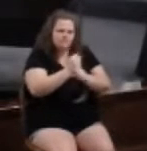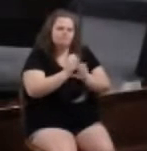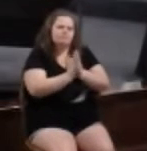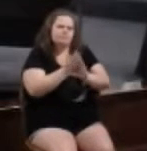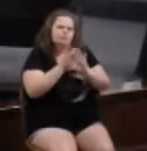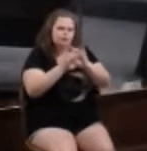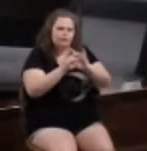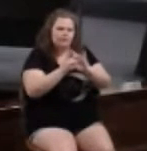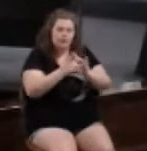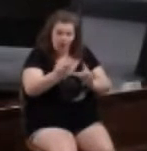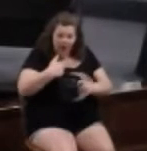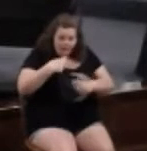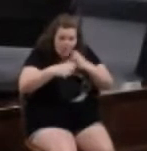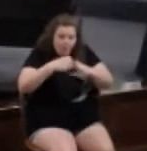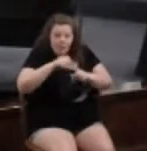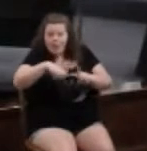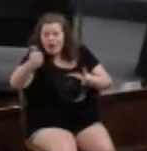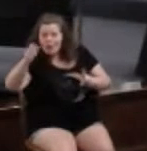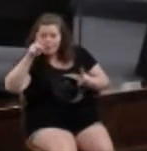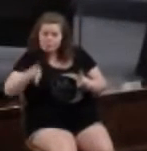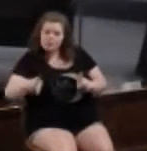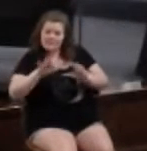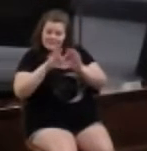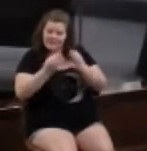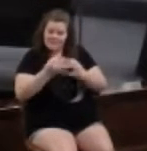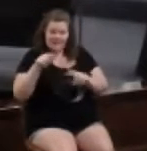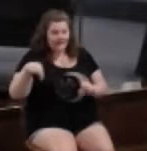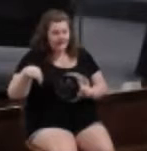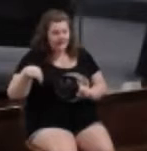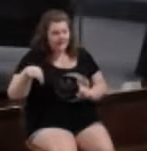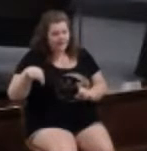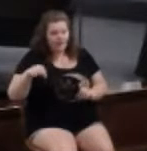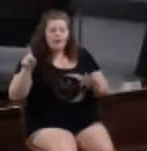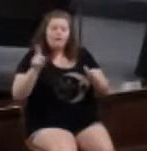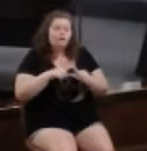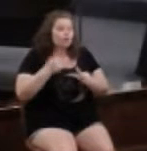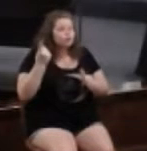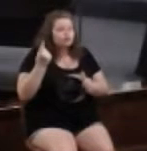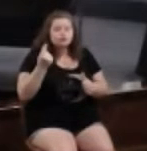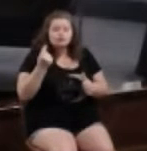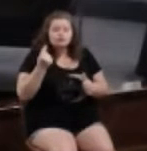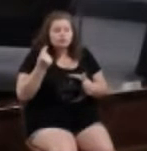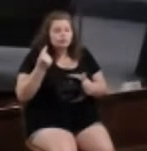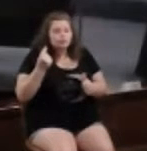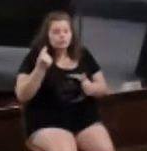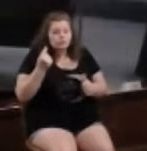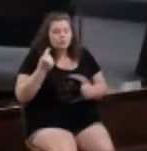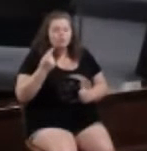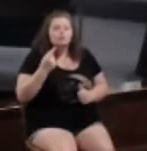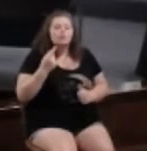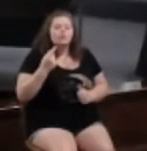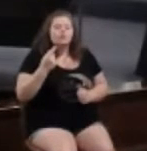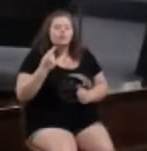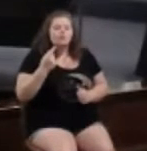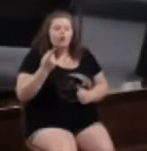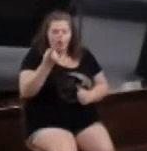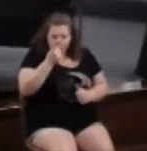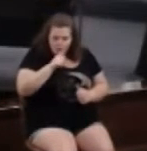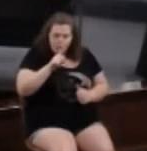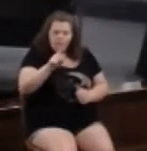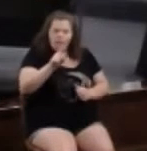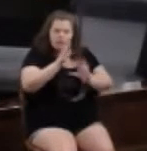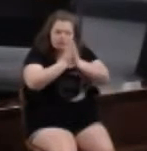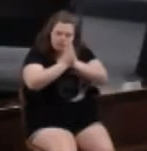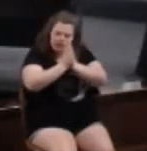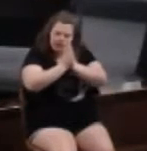So if you have a problem with another member of the family, the first thing you need to do is go in prayer to